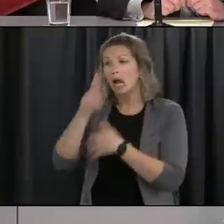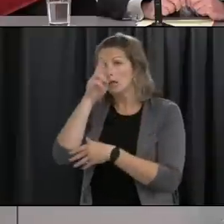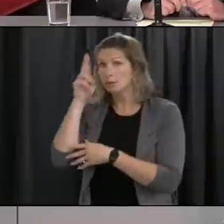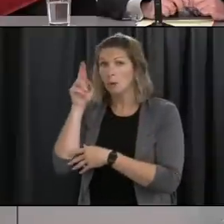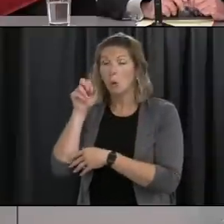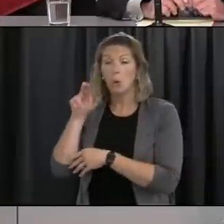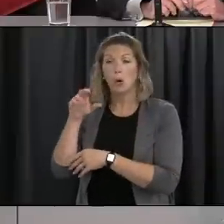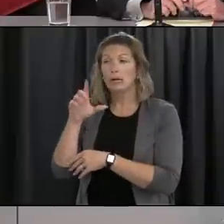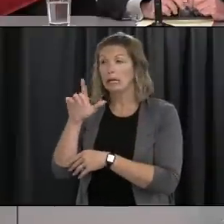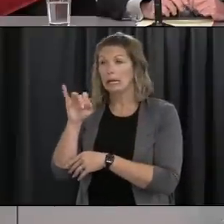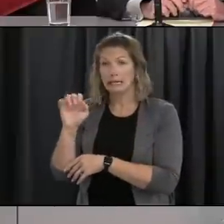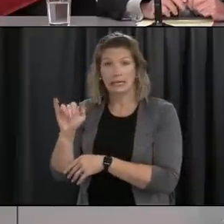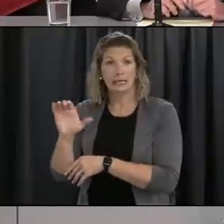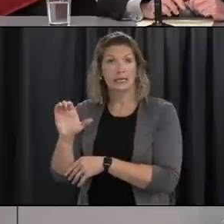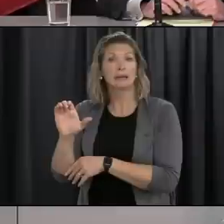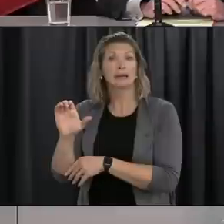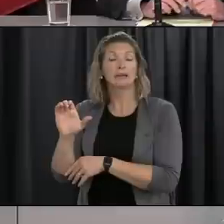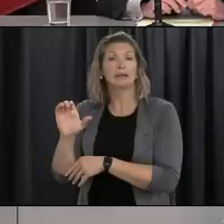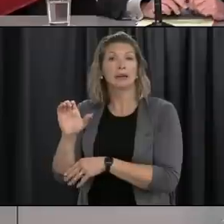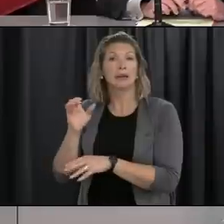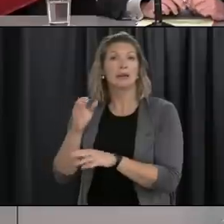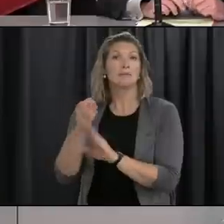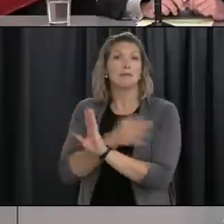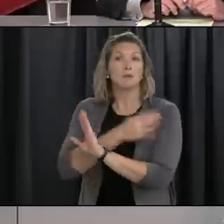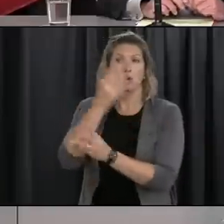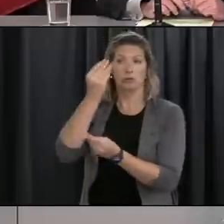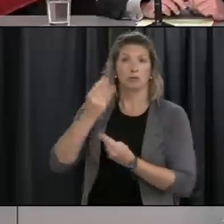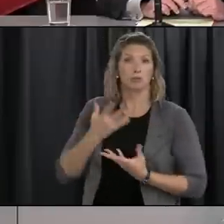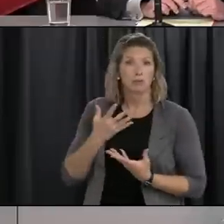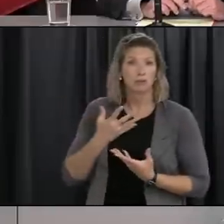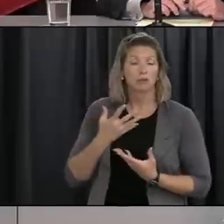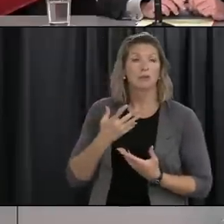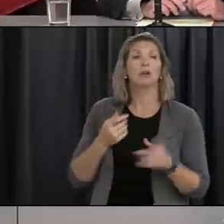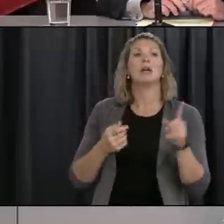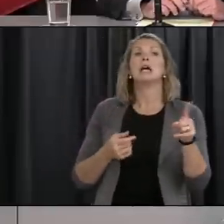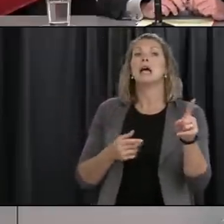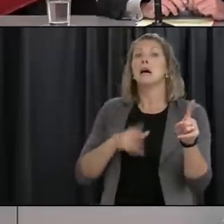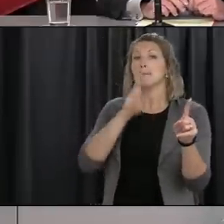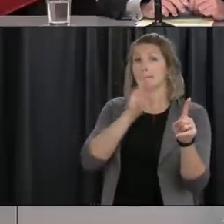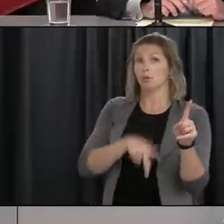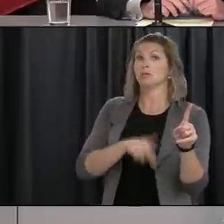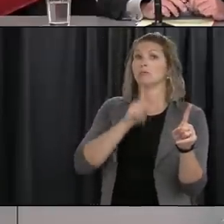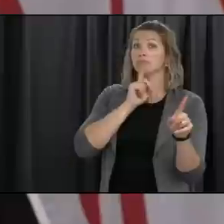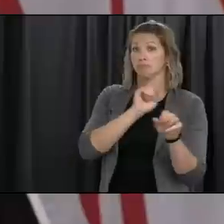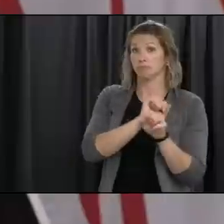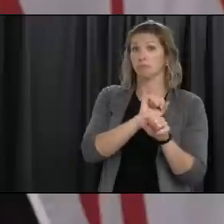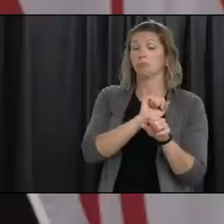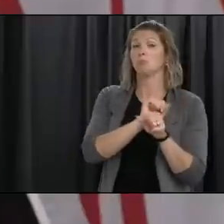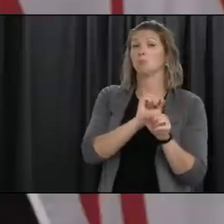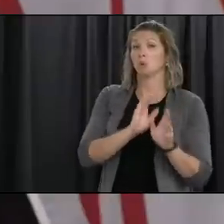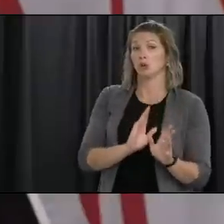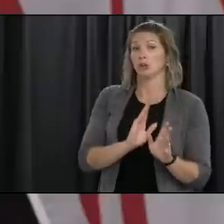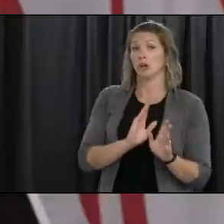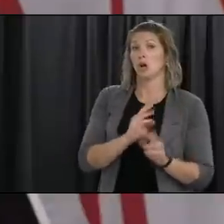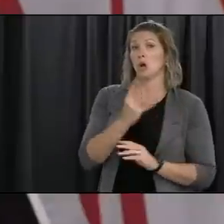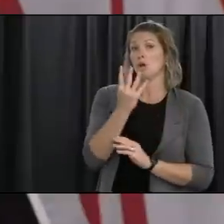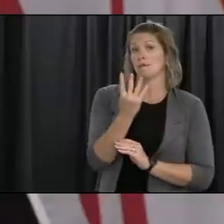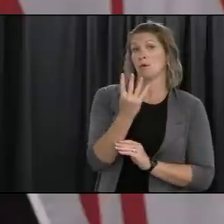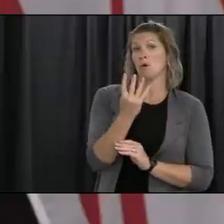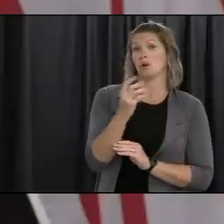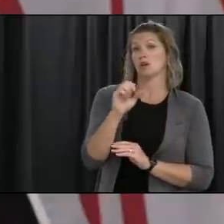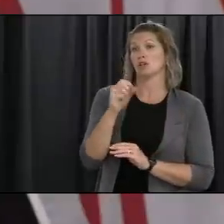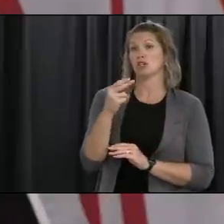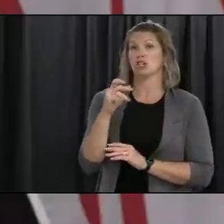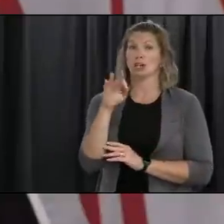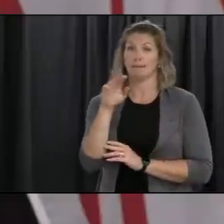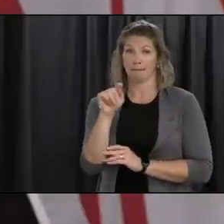the information that we have is that the individual did work uh for uh shifts uh during